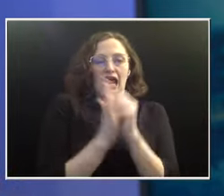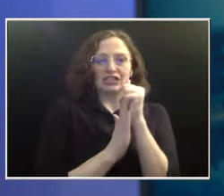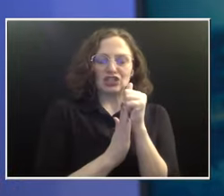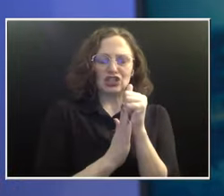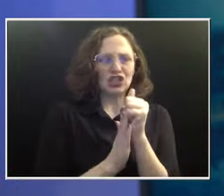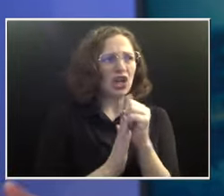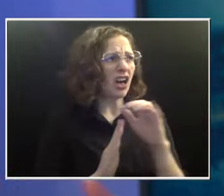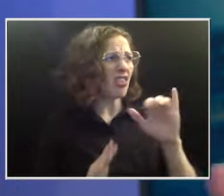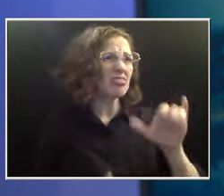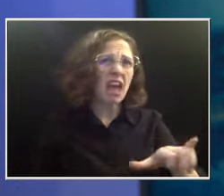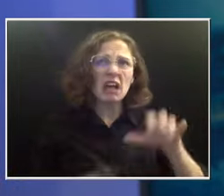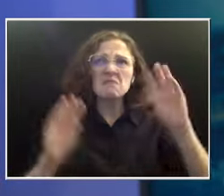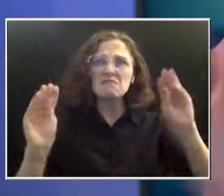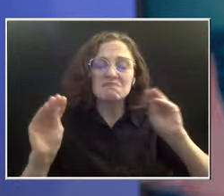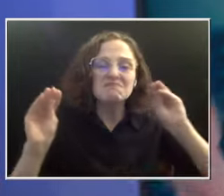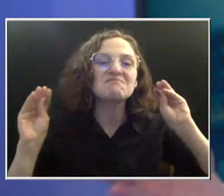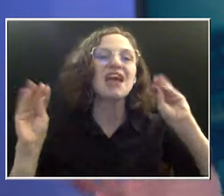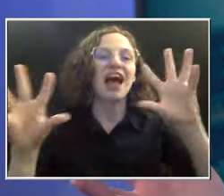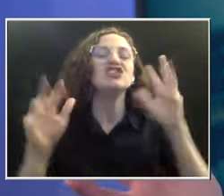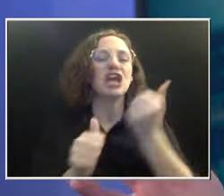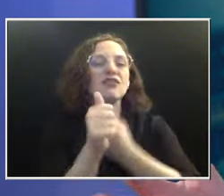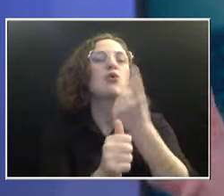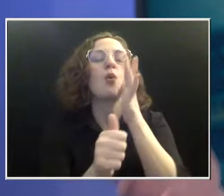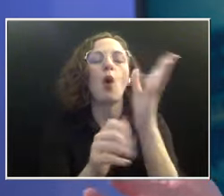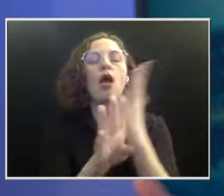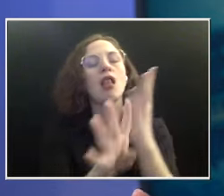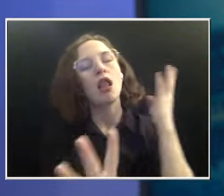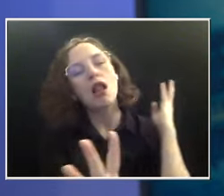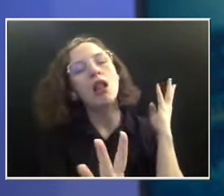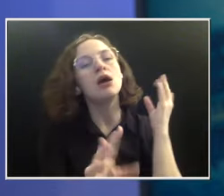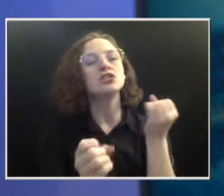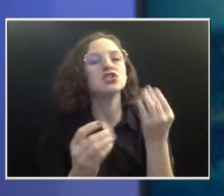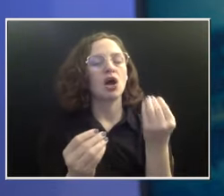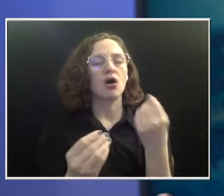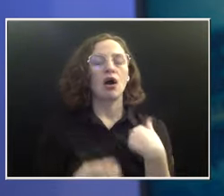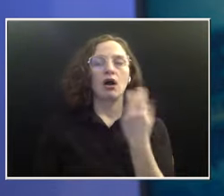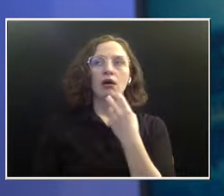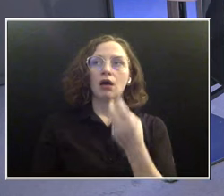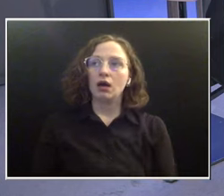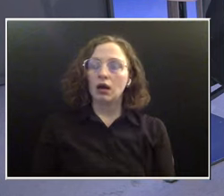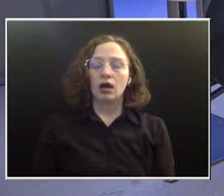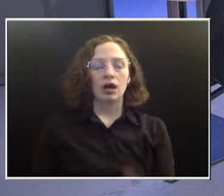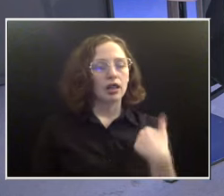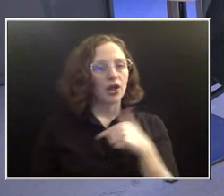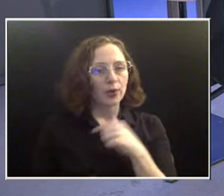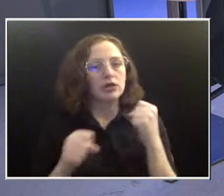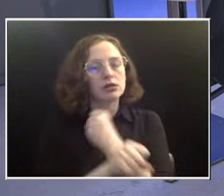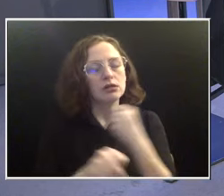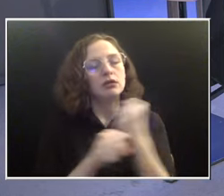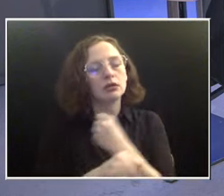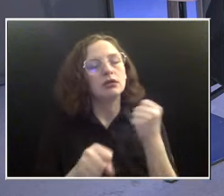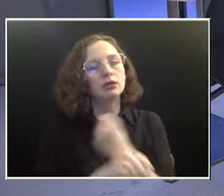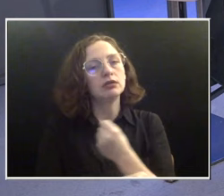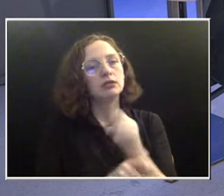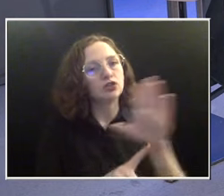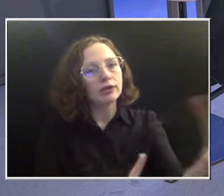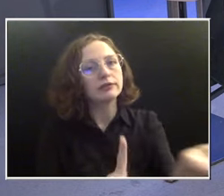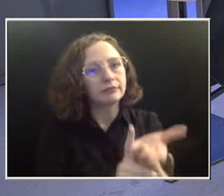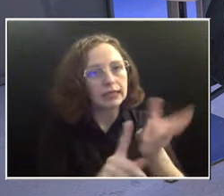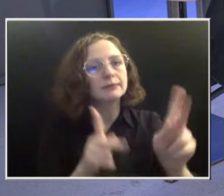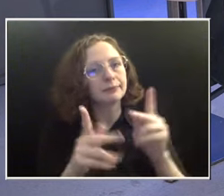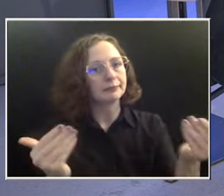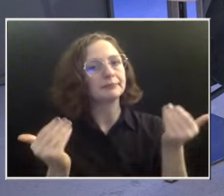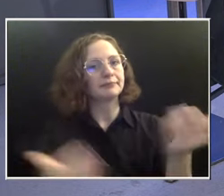put me in line, like, so it's really astounding to me that we have to fight so hard to get people to want to do this. Why I think there's a lot of stigma